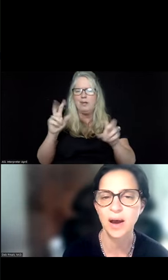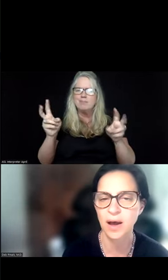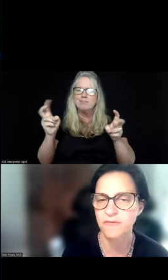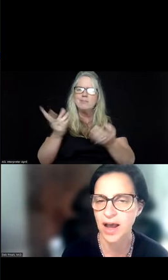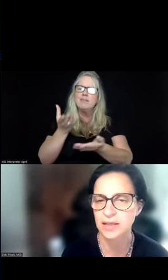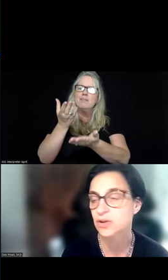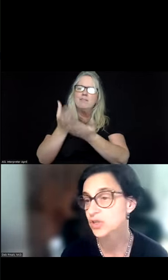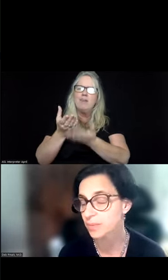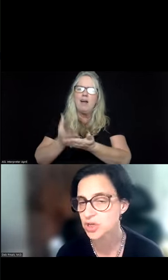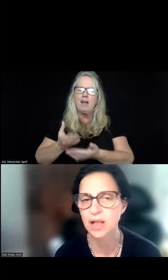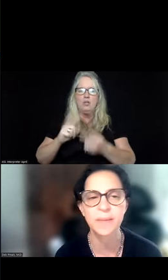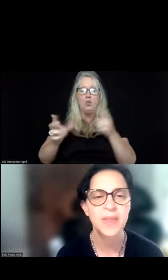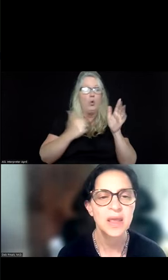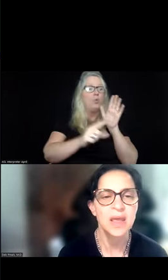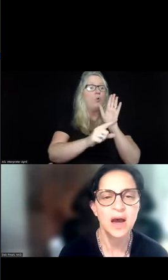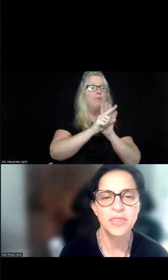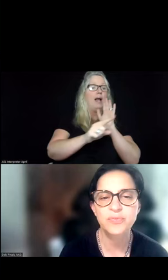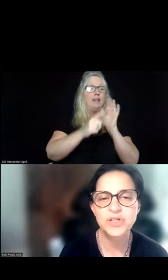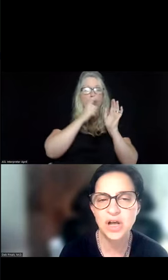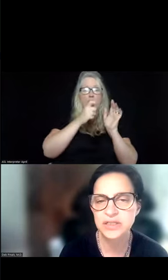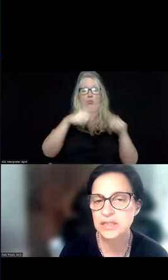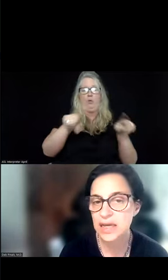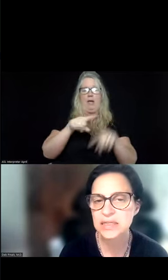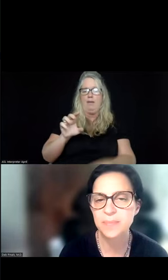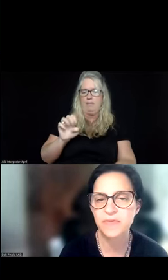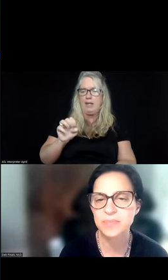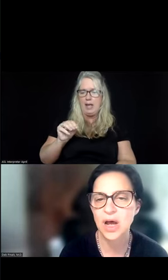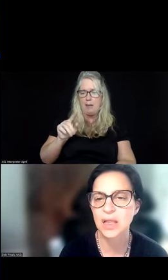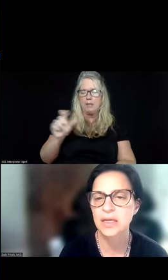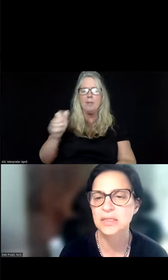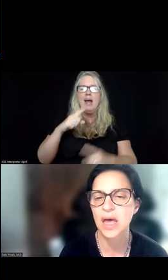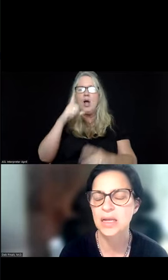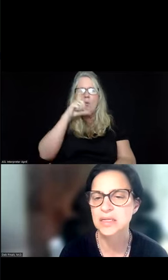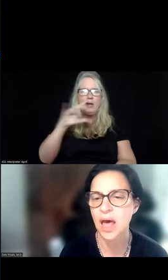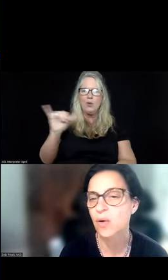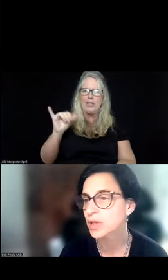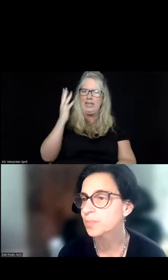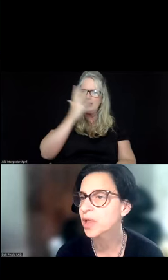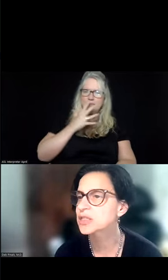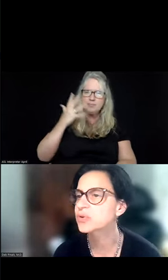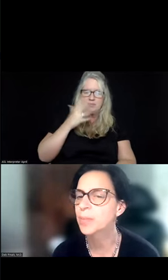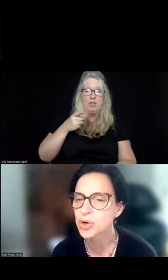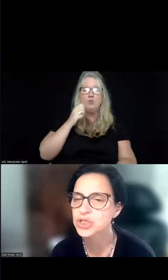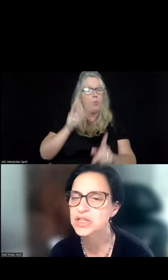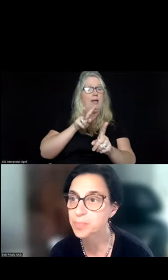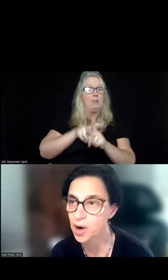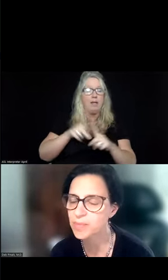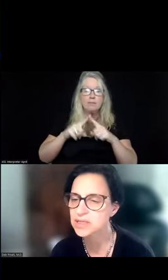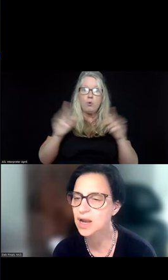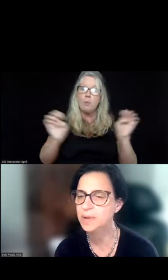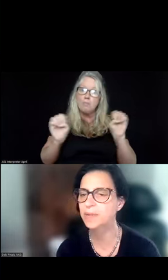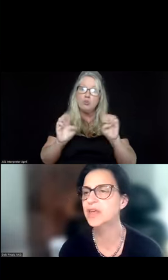to violators of EMTALA. The resulting landscape of EMTALA is that it not only applies to emergency